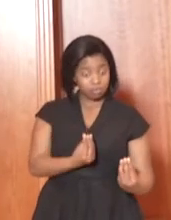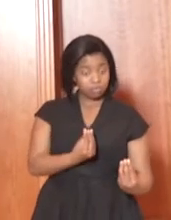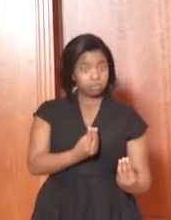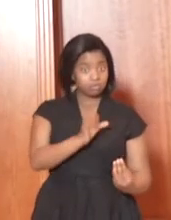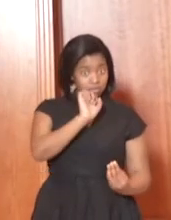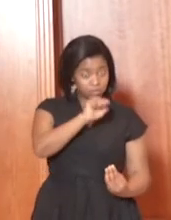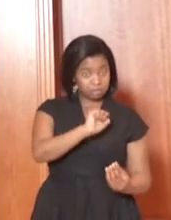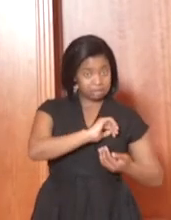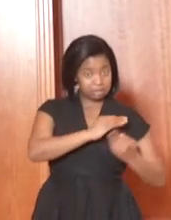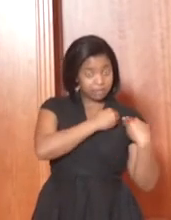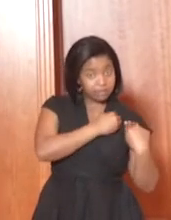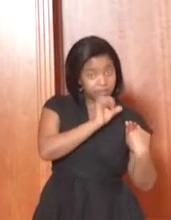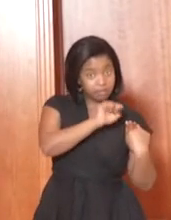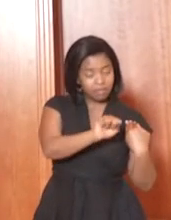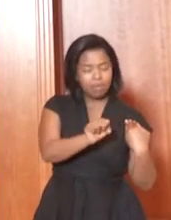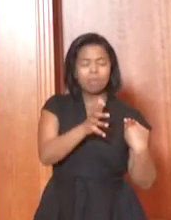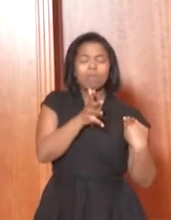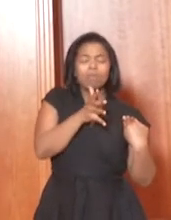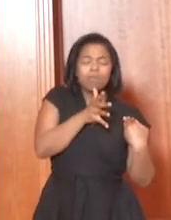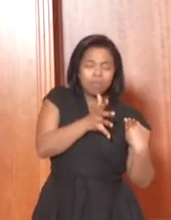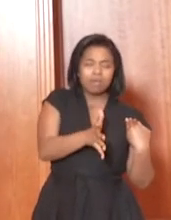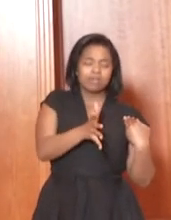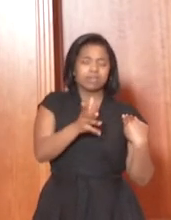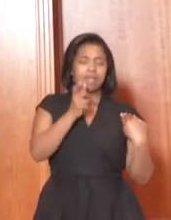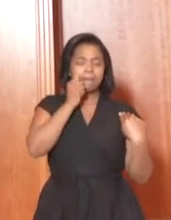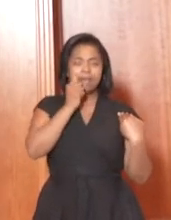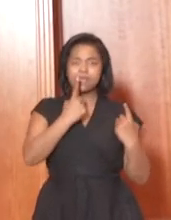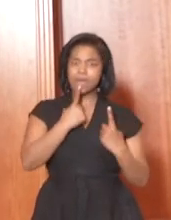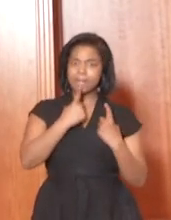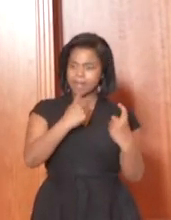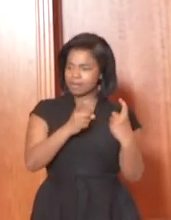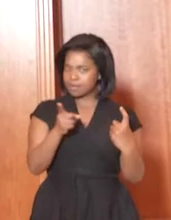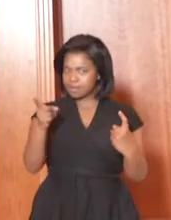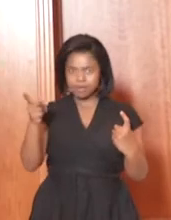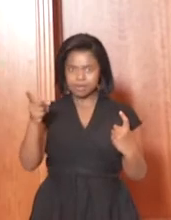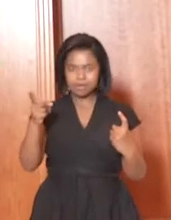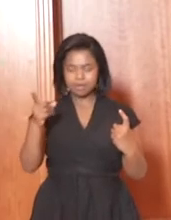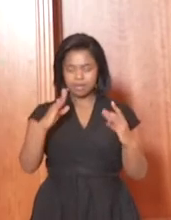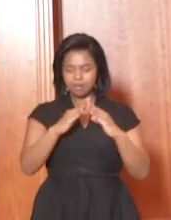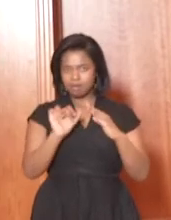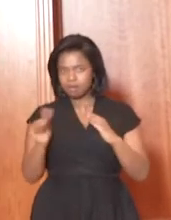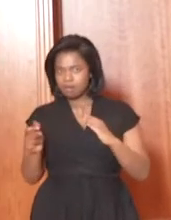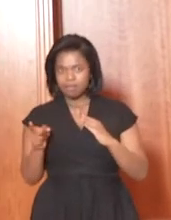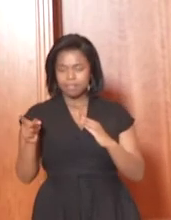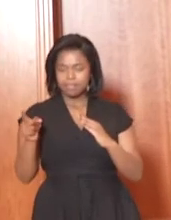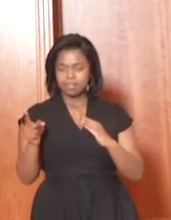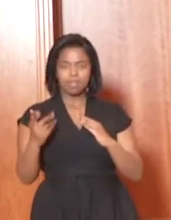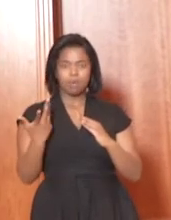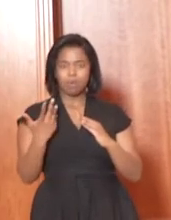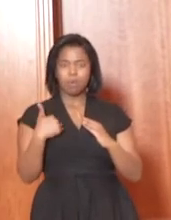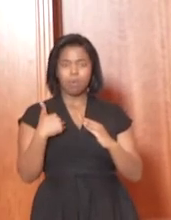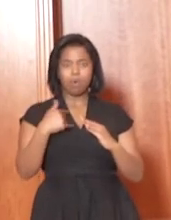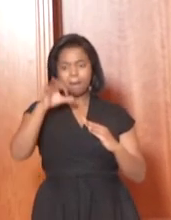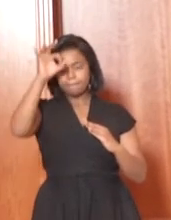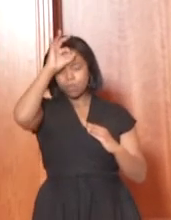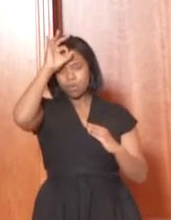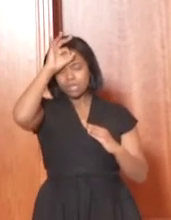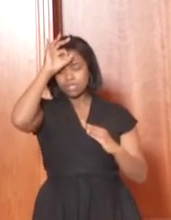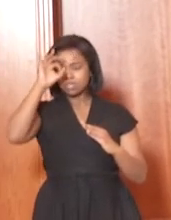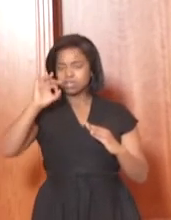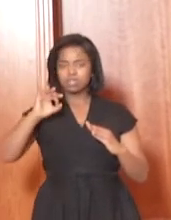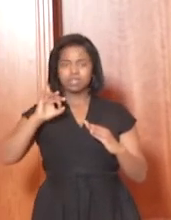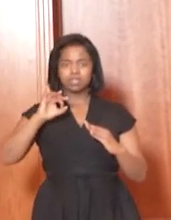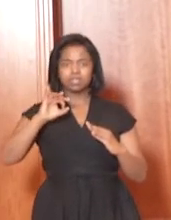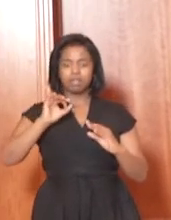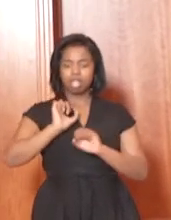police stations. We want to see men complaining about the way police turn women who've been